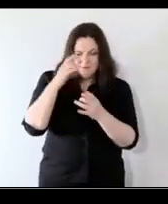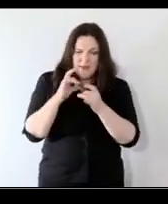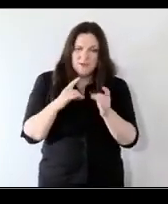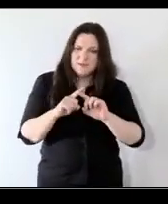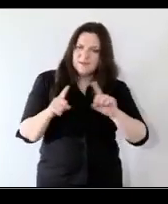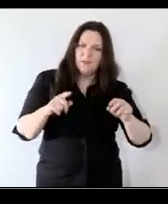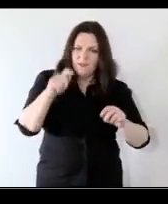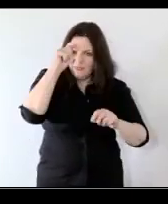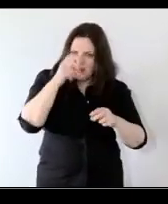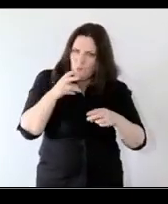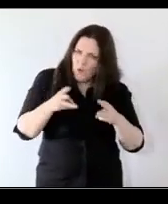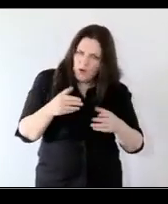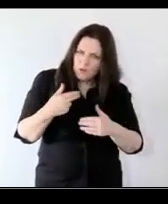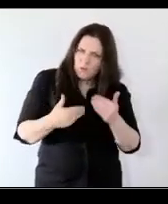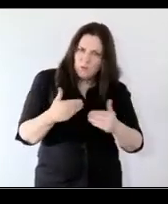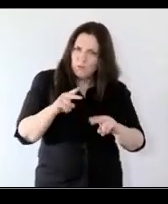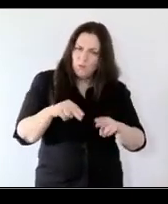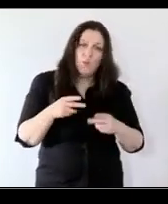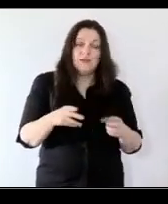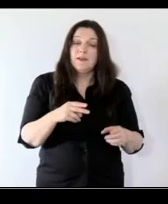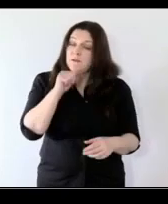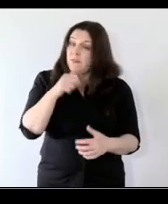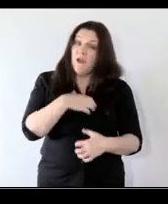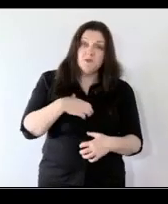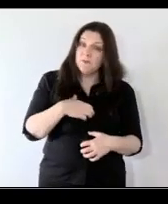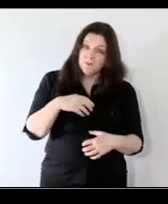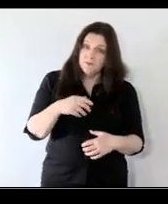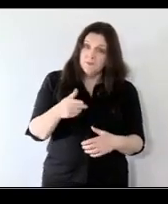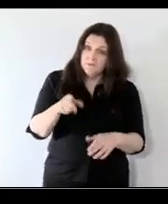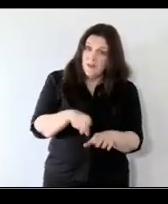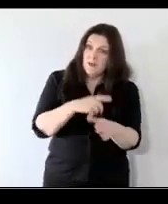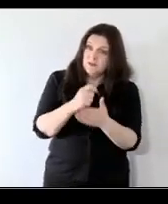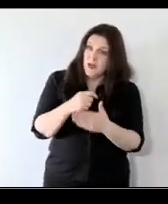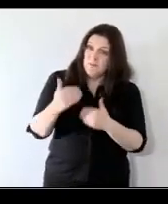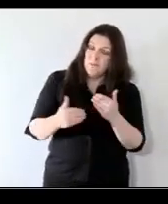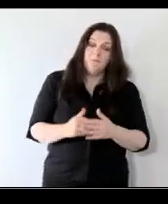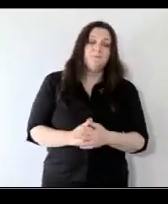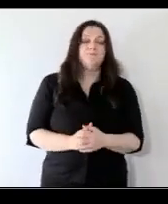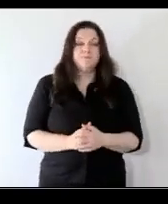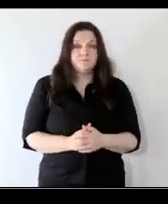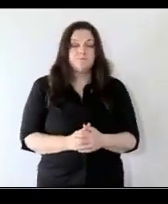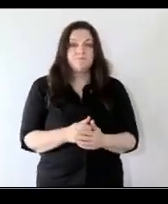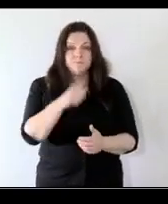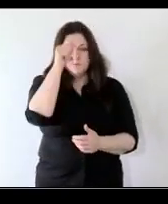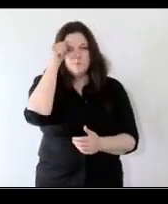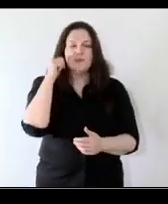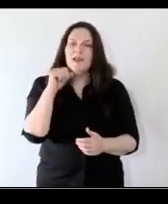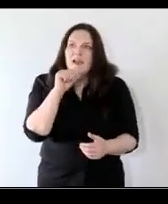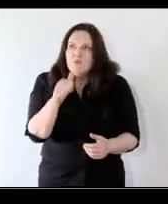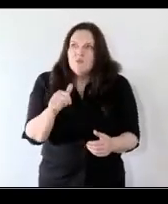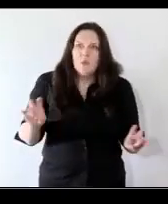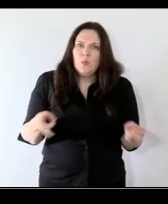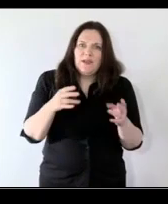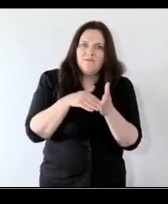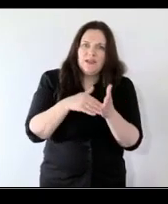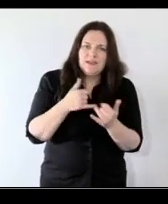in new ways um and that's not comfortable and it does take time um and so so there are no quick fixes